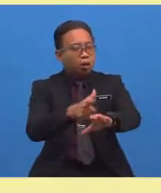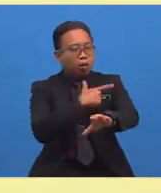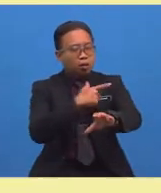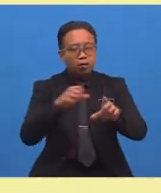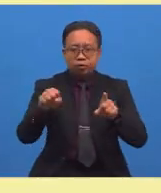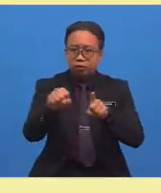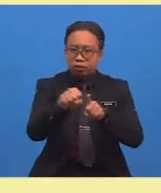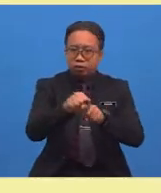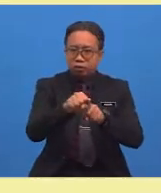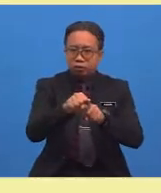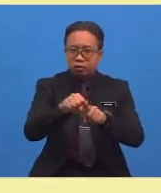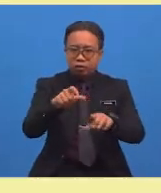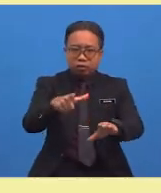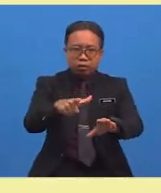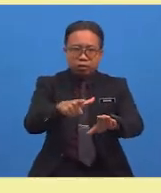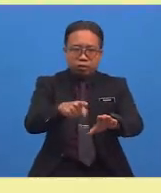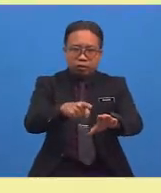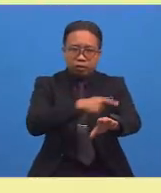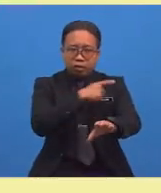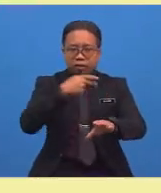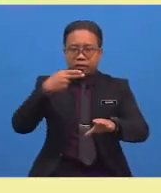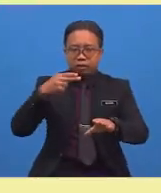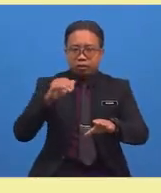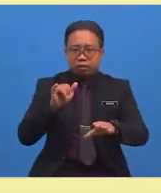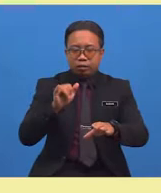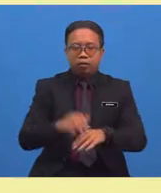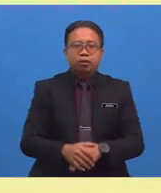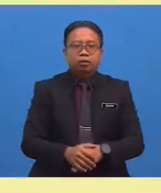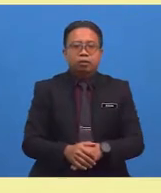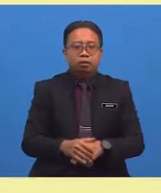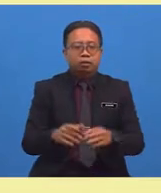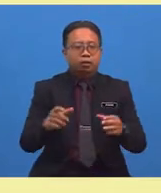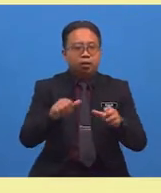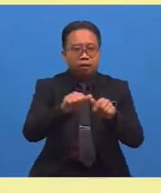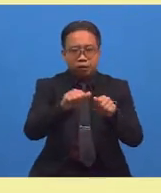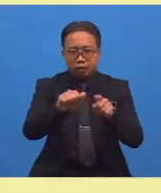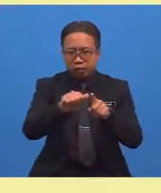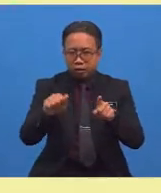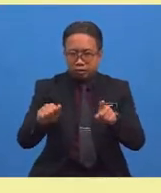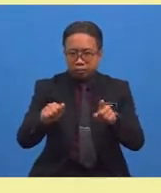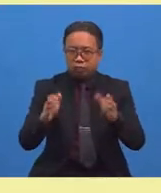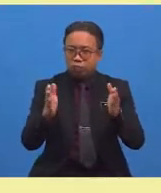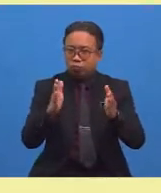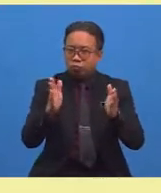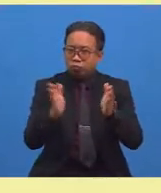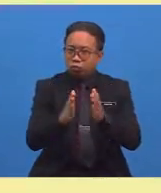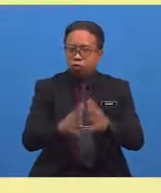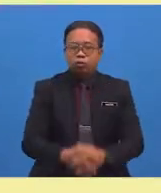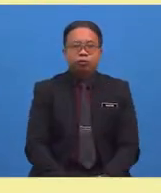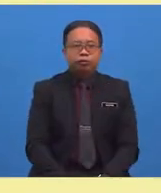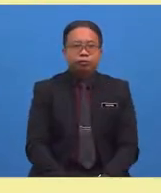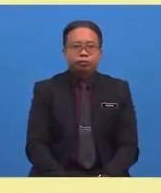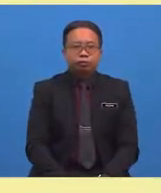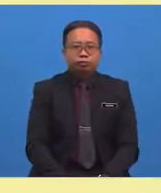long is lengthy and the antonym for long is short. Then, we had small.